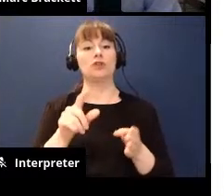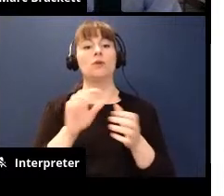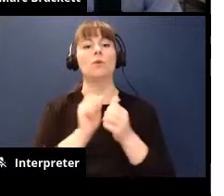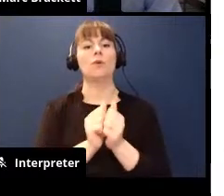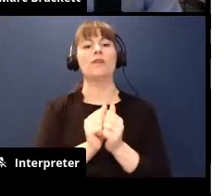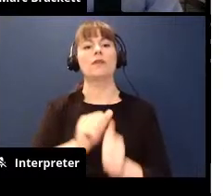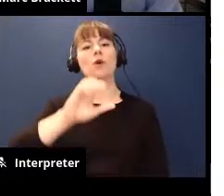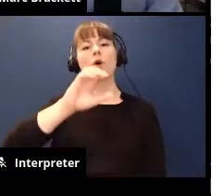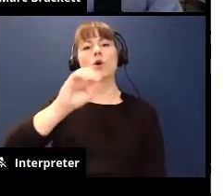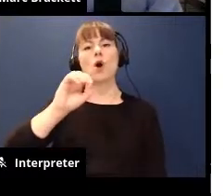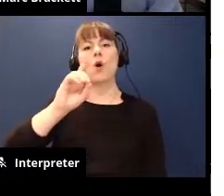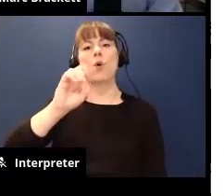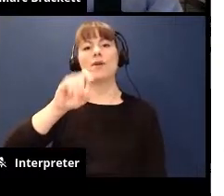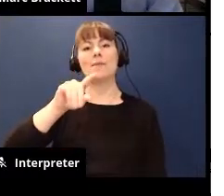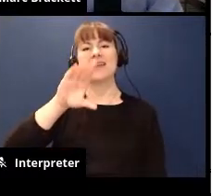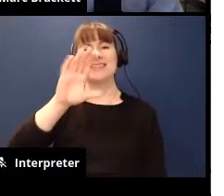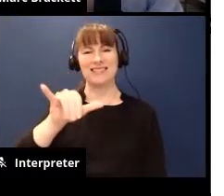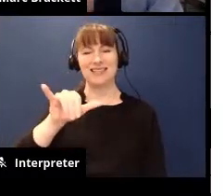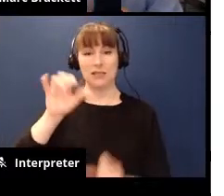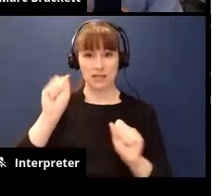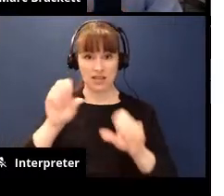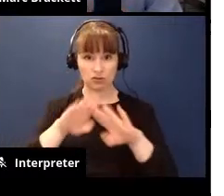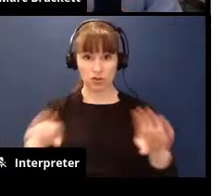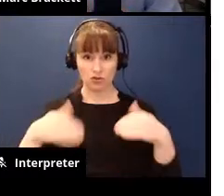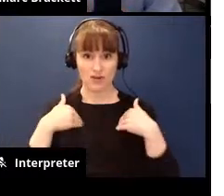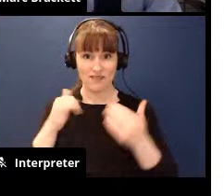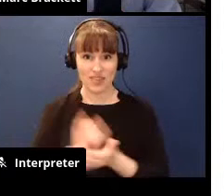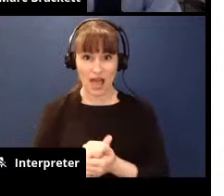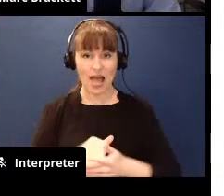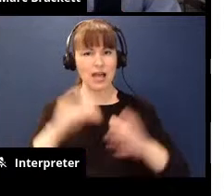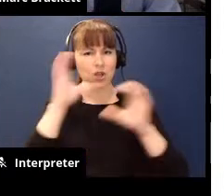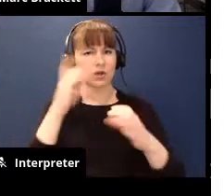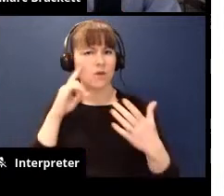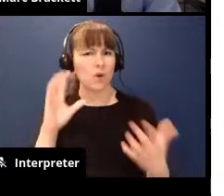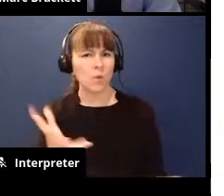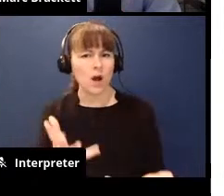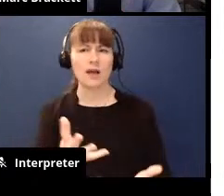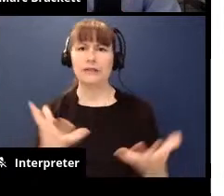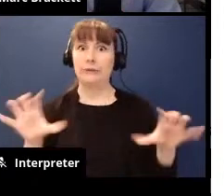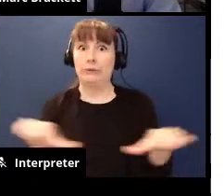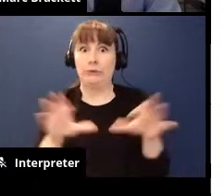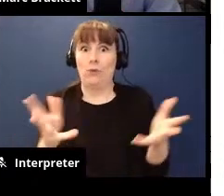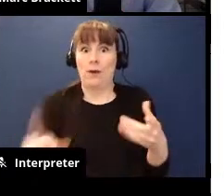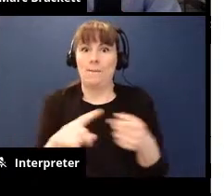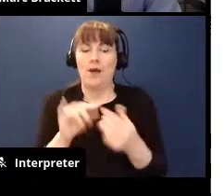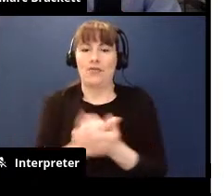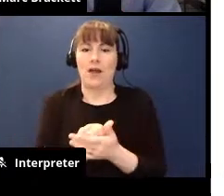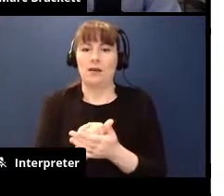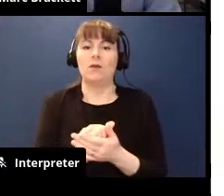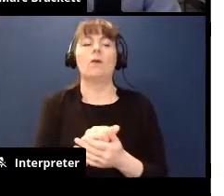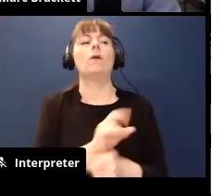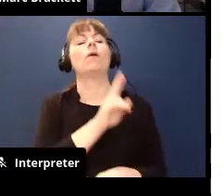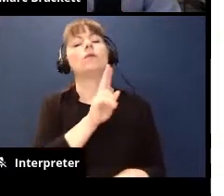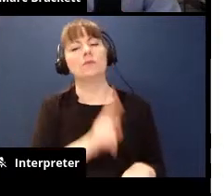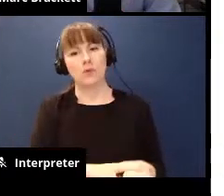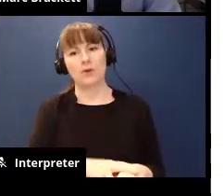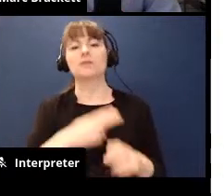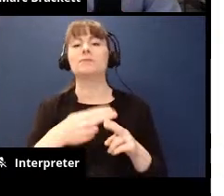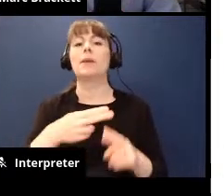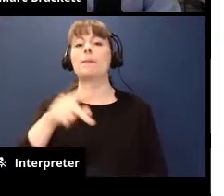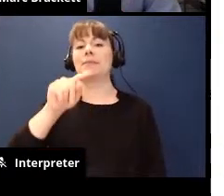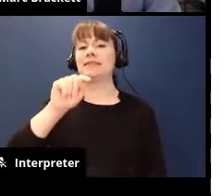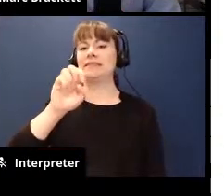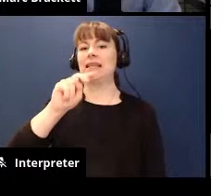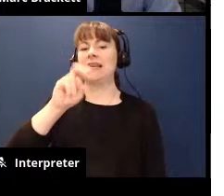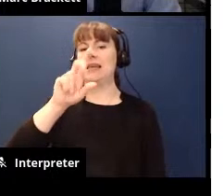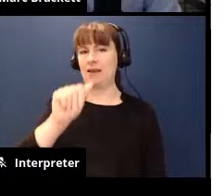can children suffer from codependency what should we be looking for and what should we do of course i mean many of us as